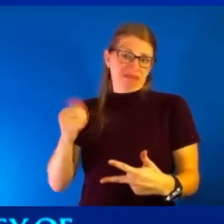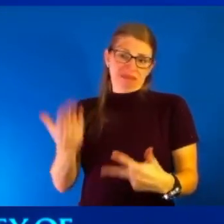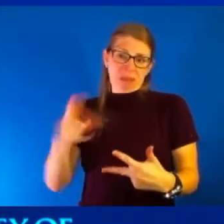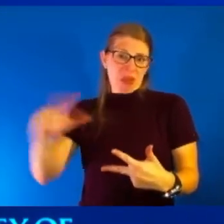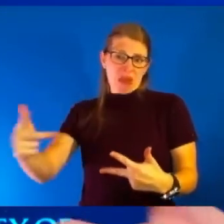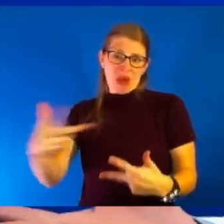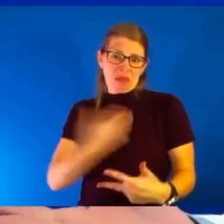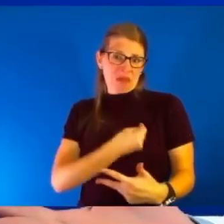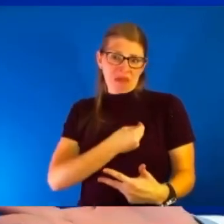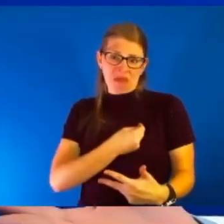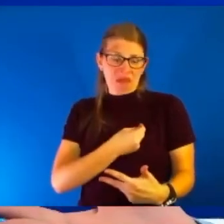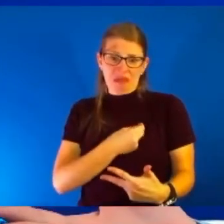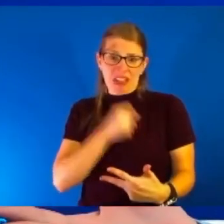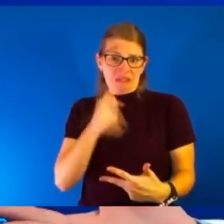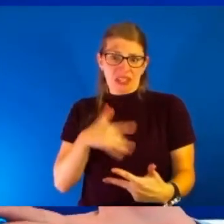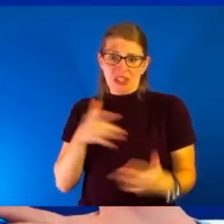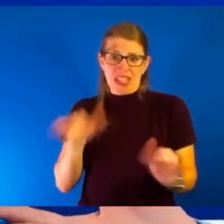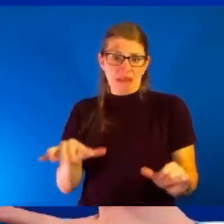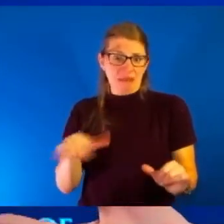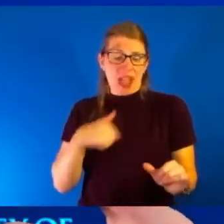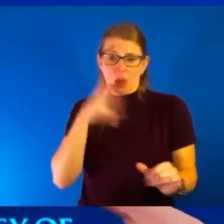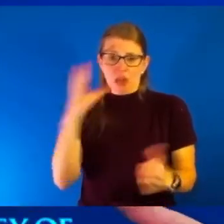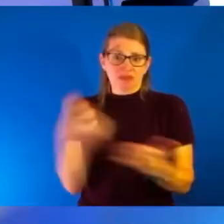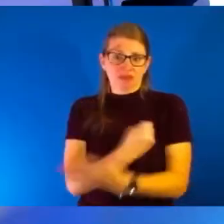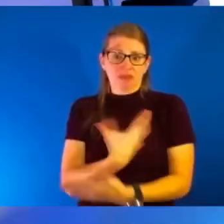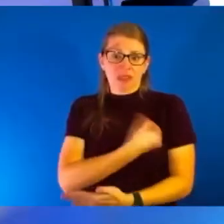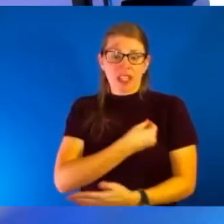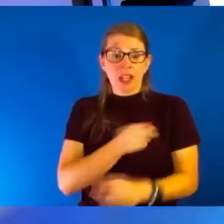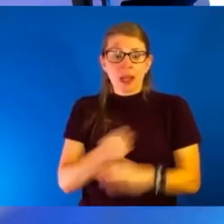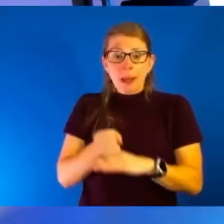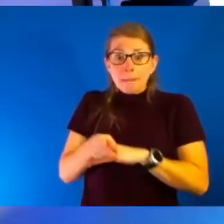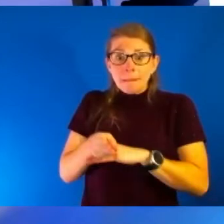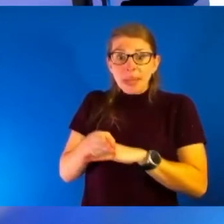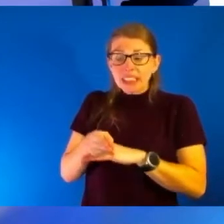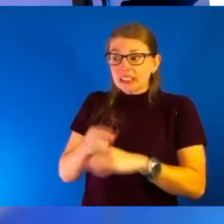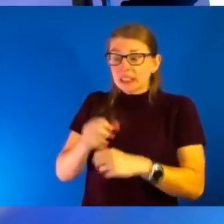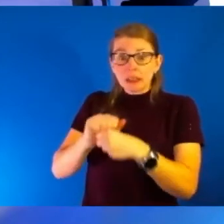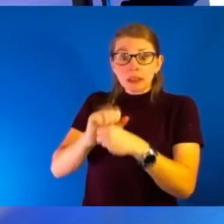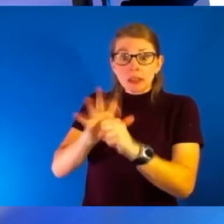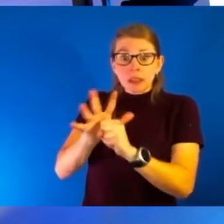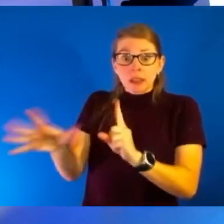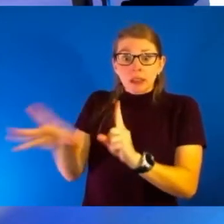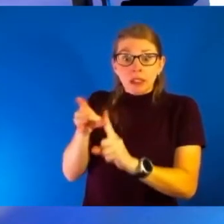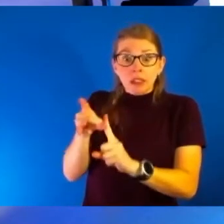think I'd go full speed ahead. And it beats COVID, right? Doesn't it? Doesn't it? Absolutely.